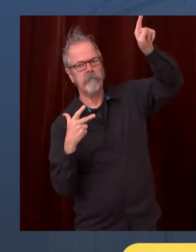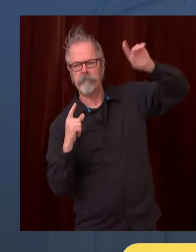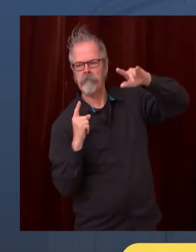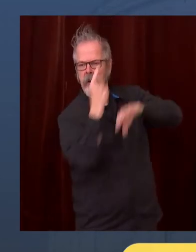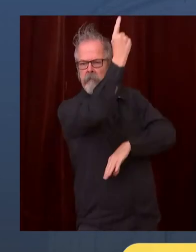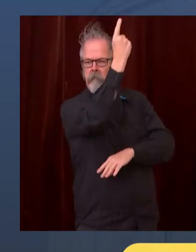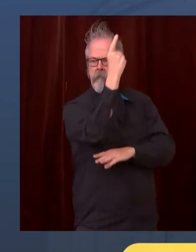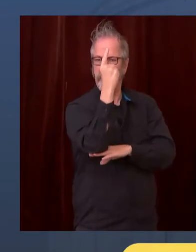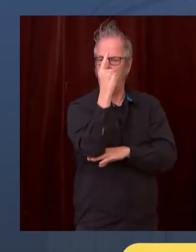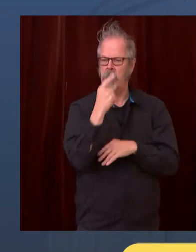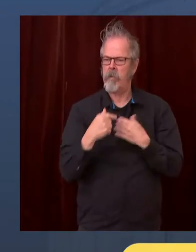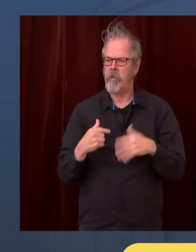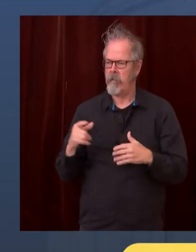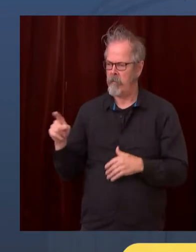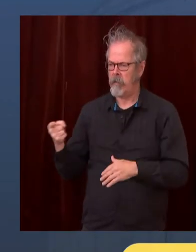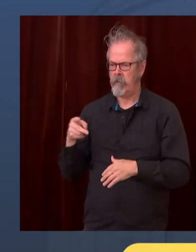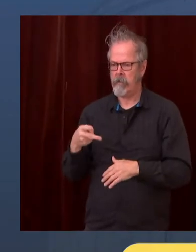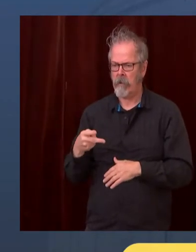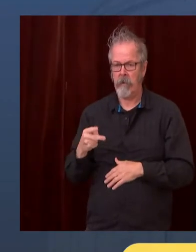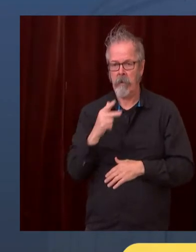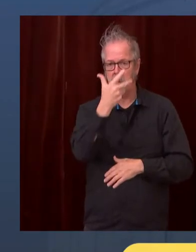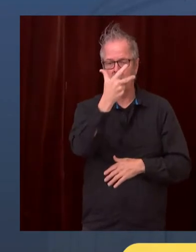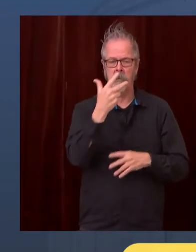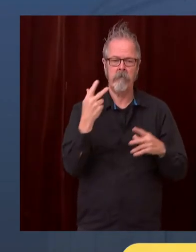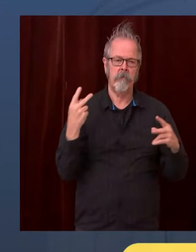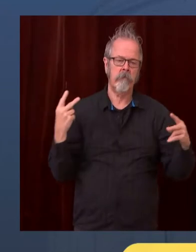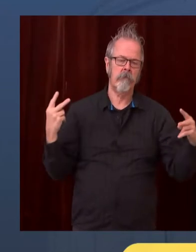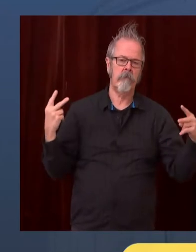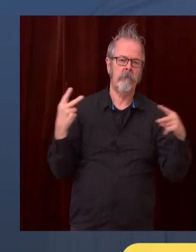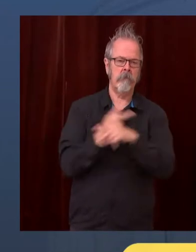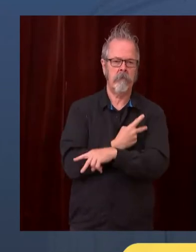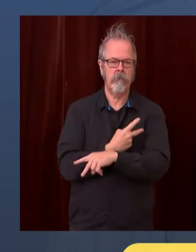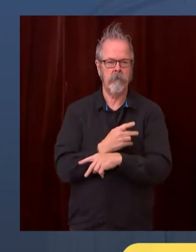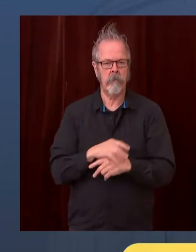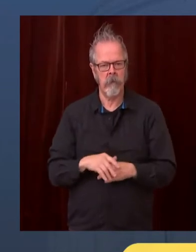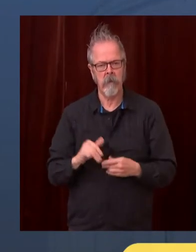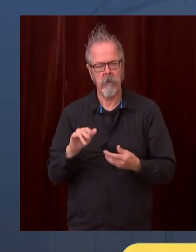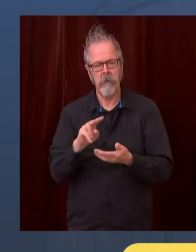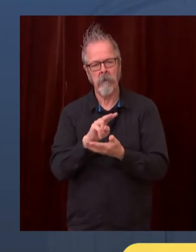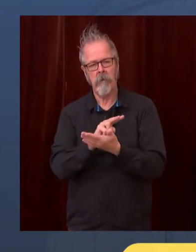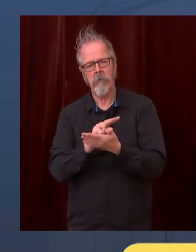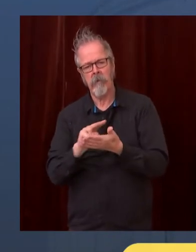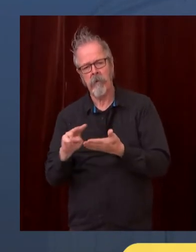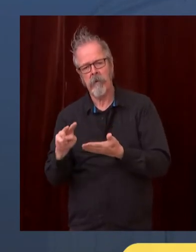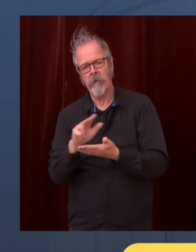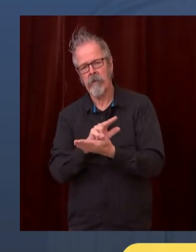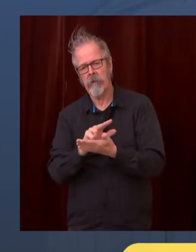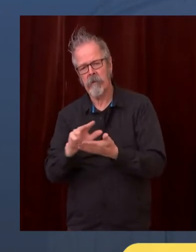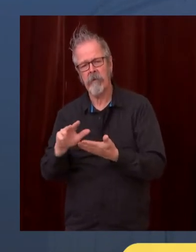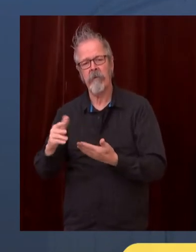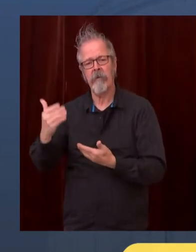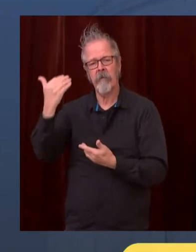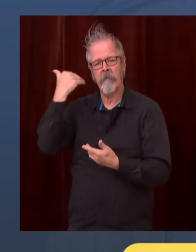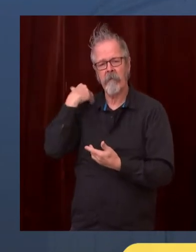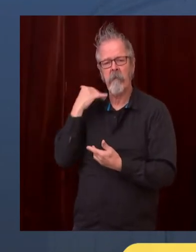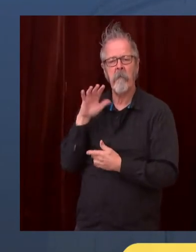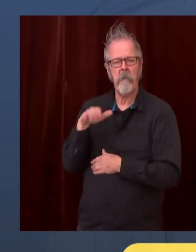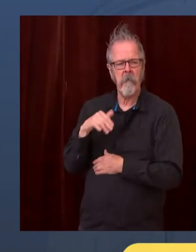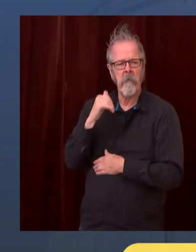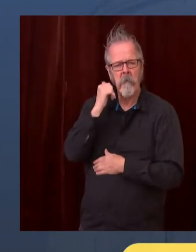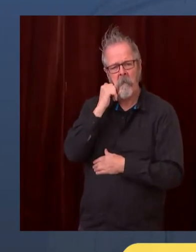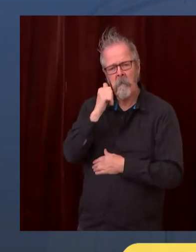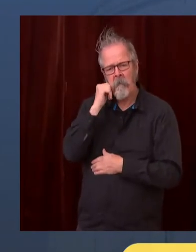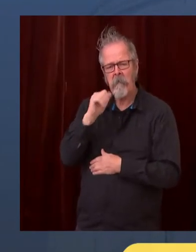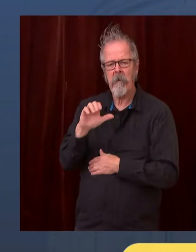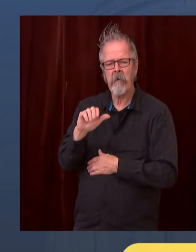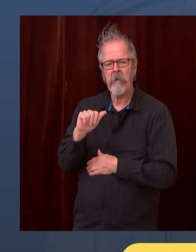ago. We were looking at daily numbers of maybe 600 infections. But this morning was about 2